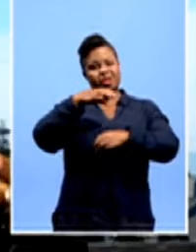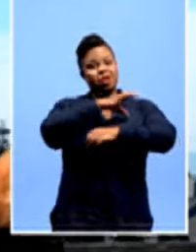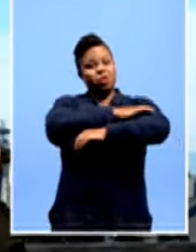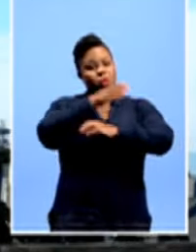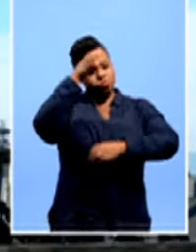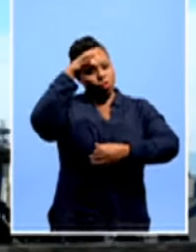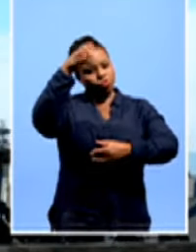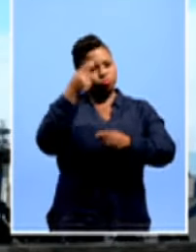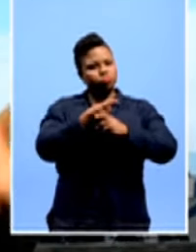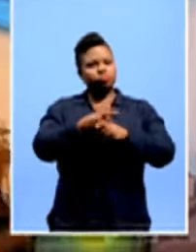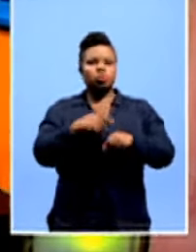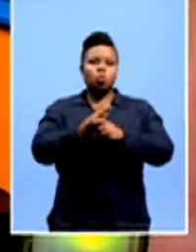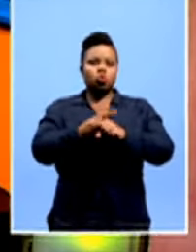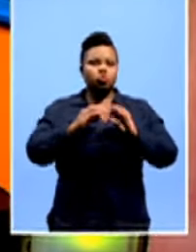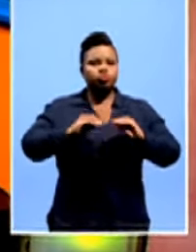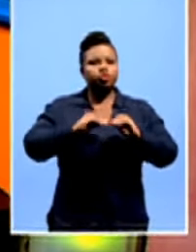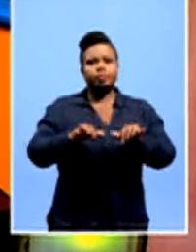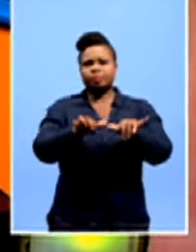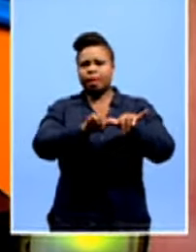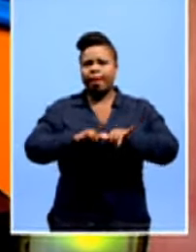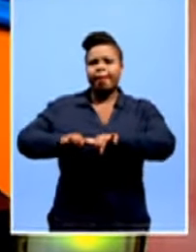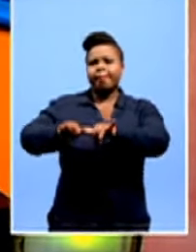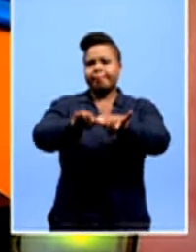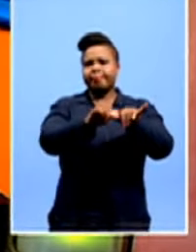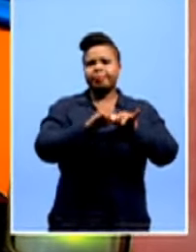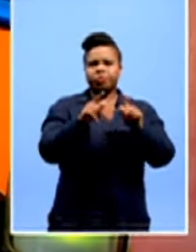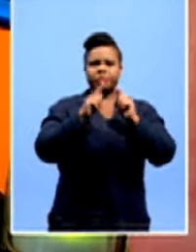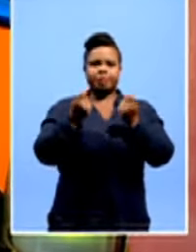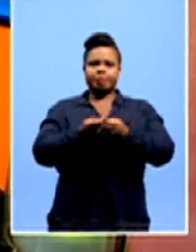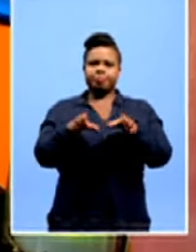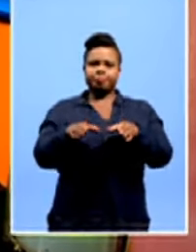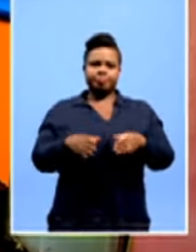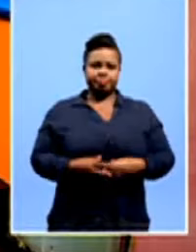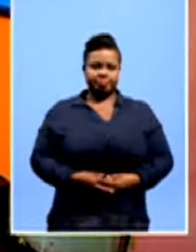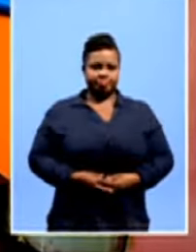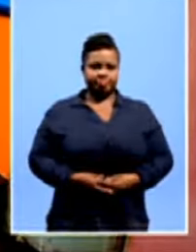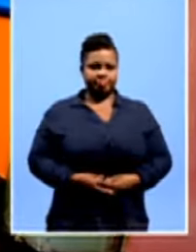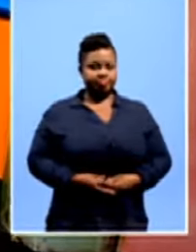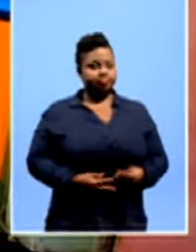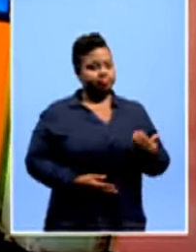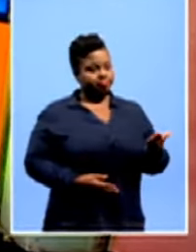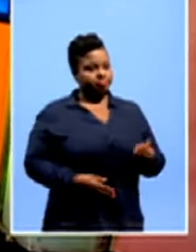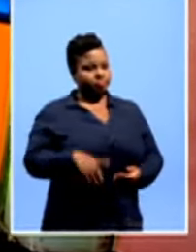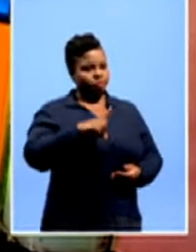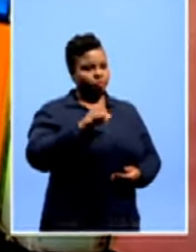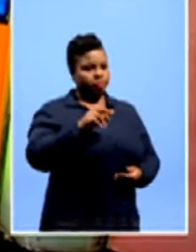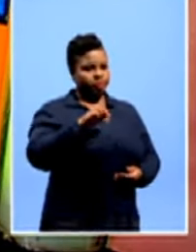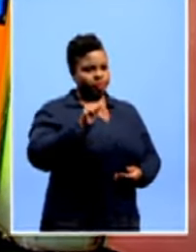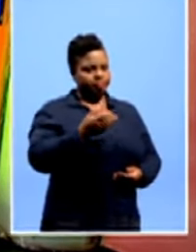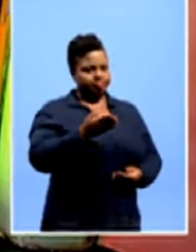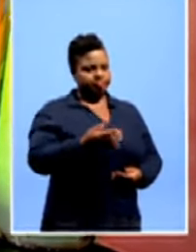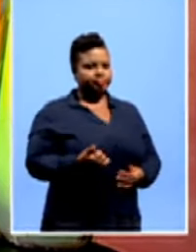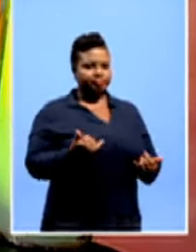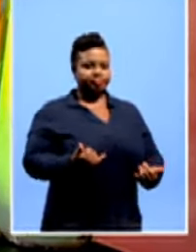that brings you up to the same level as others who have been advantaged all along. Demisa, let me bring you back into the